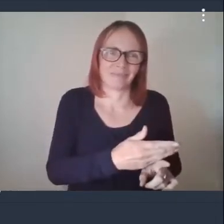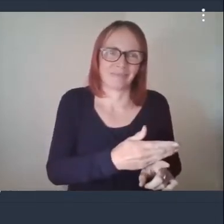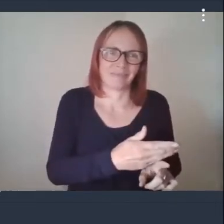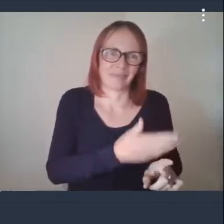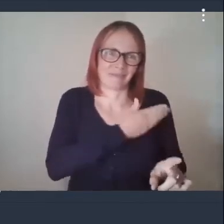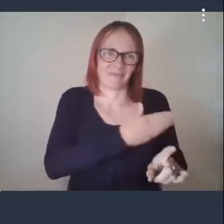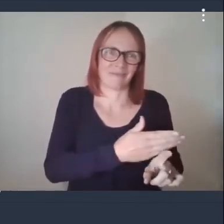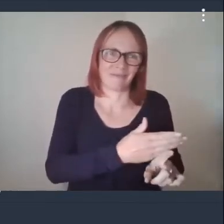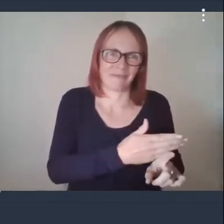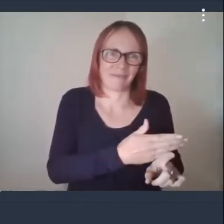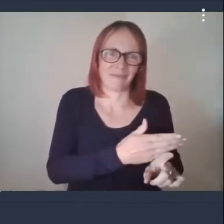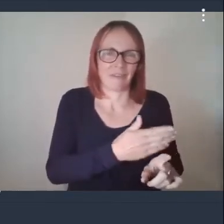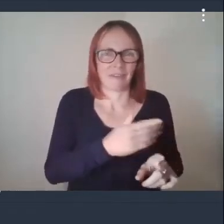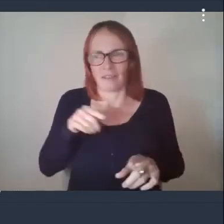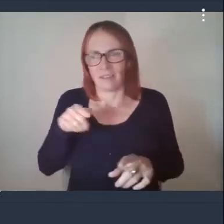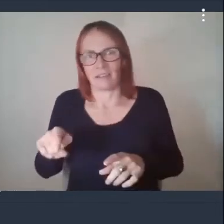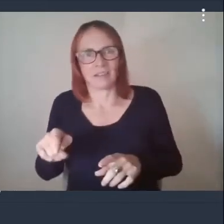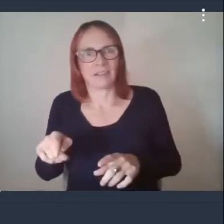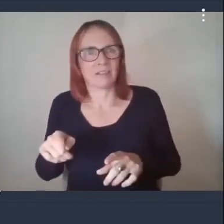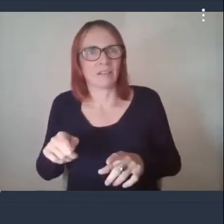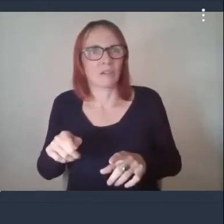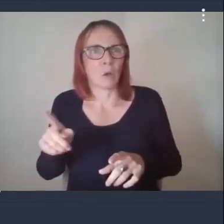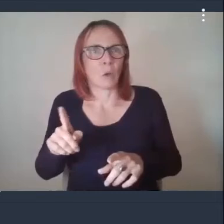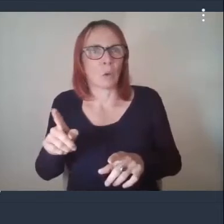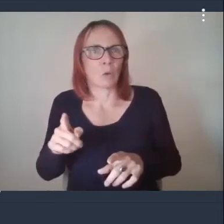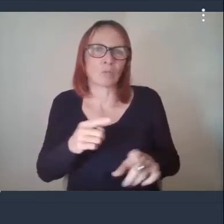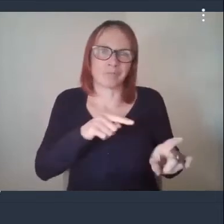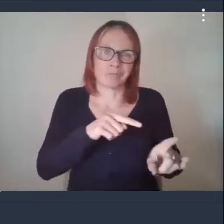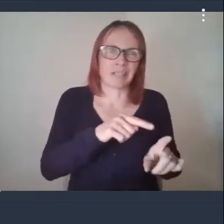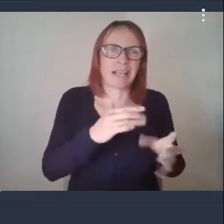methyl now is what we were doing in bernardy 20 years ago